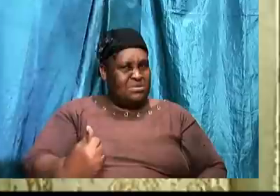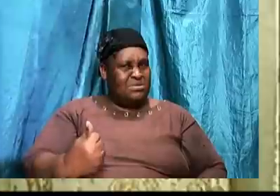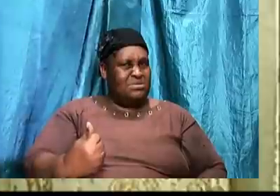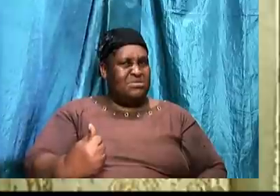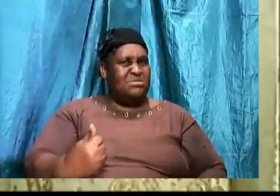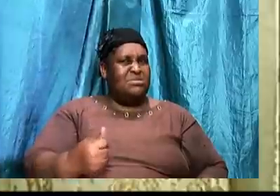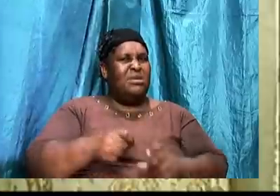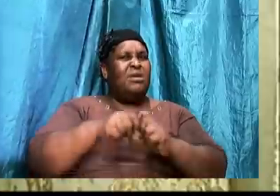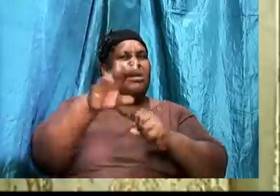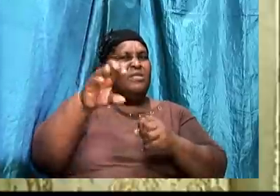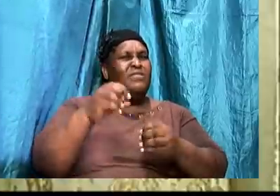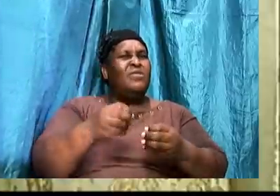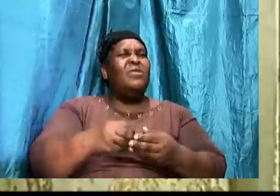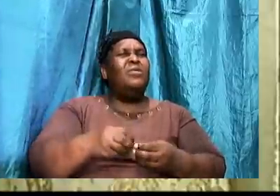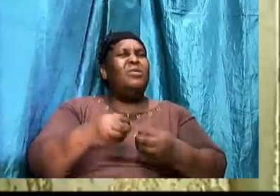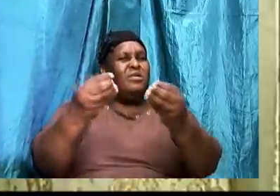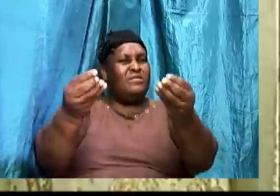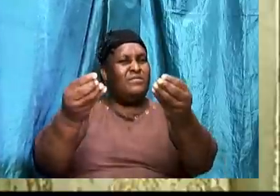Even when.